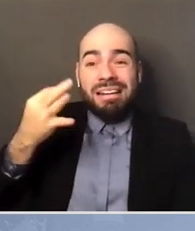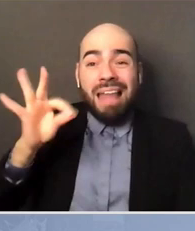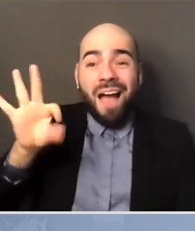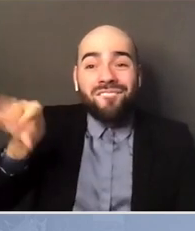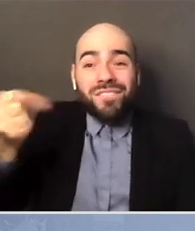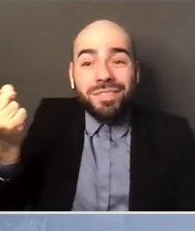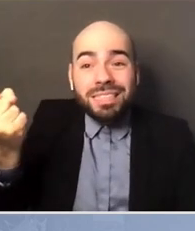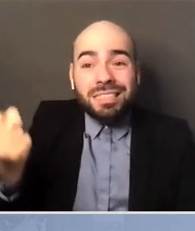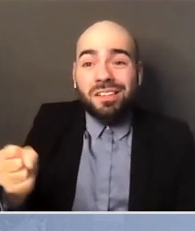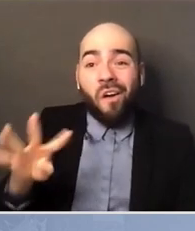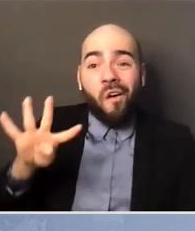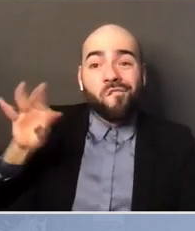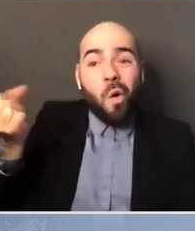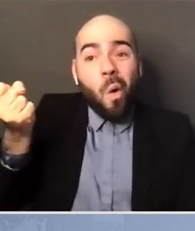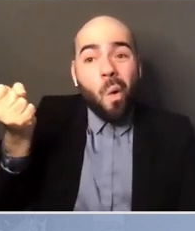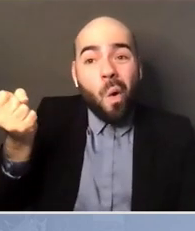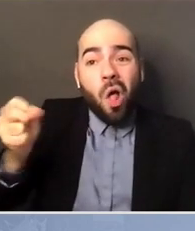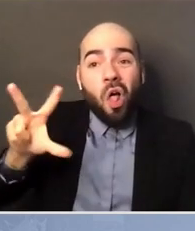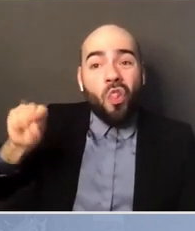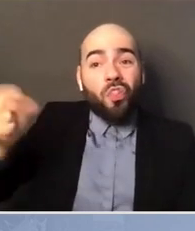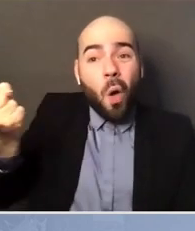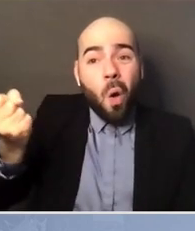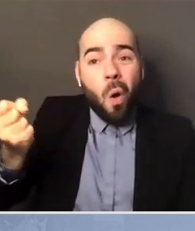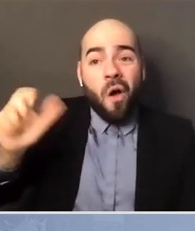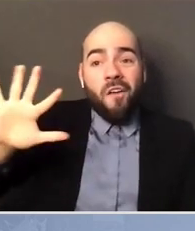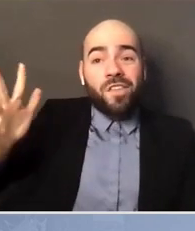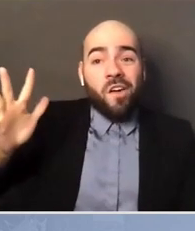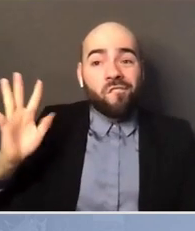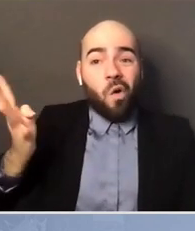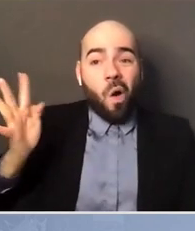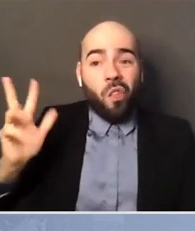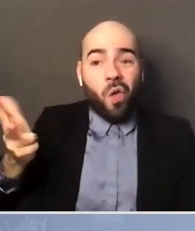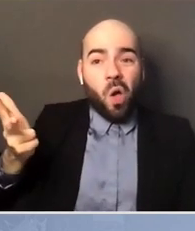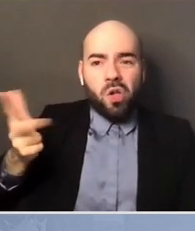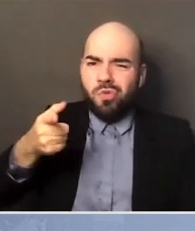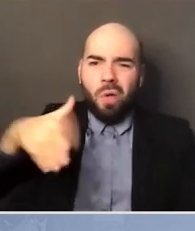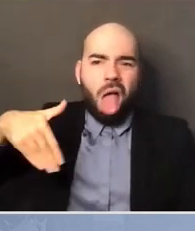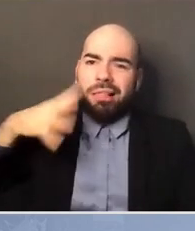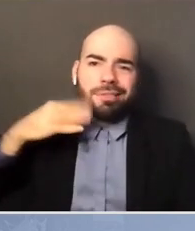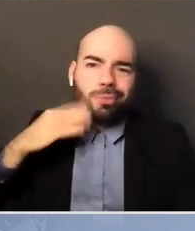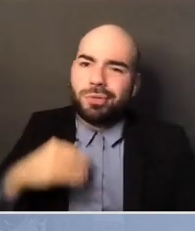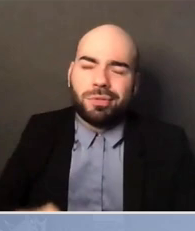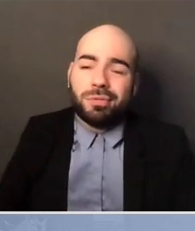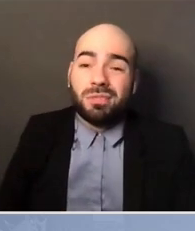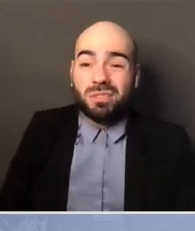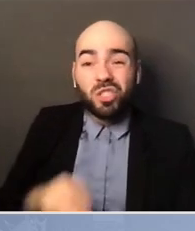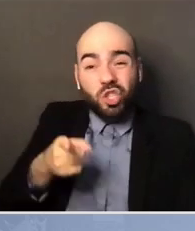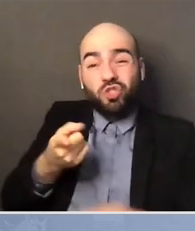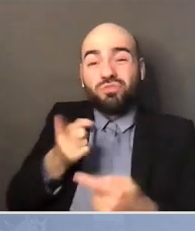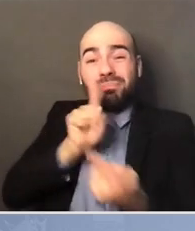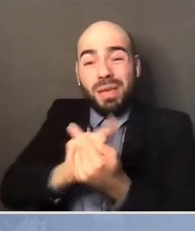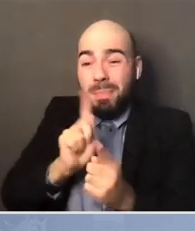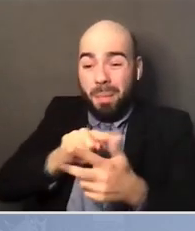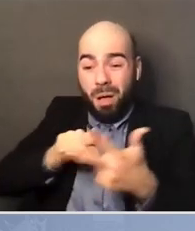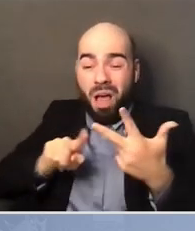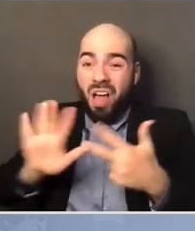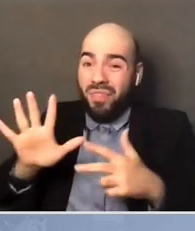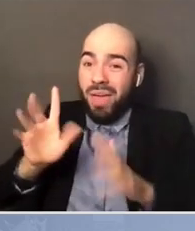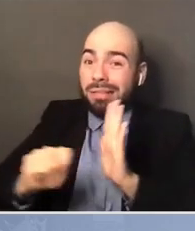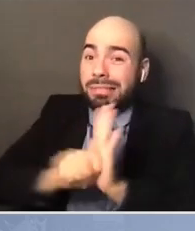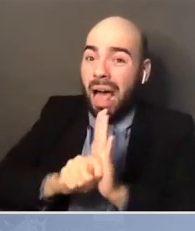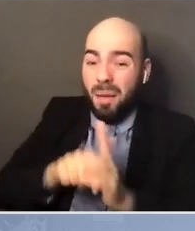30s. Because if you talk to folks who did, they ain't going to say nothing changed.